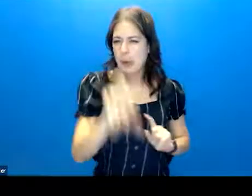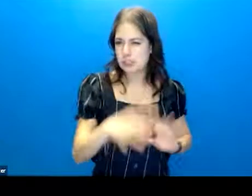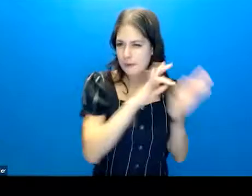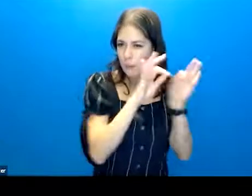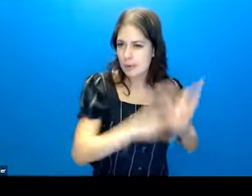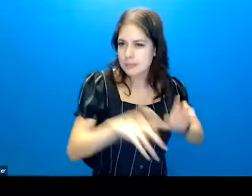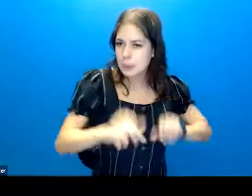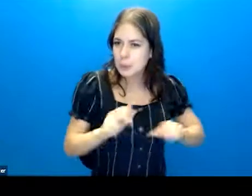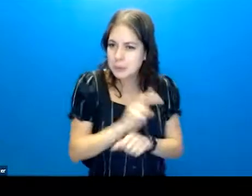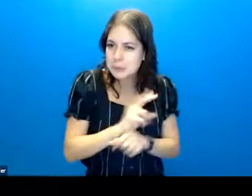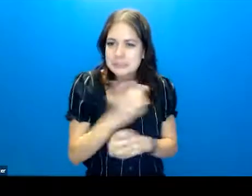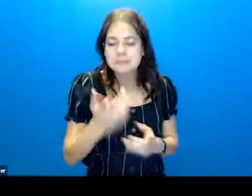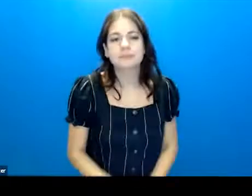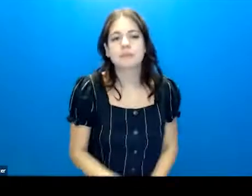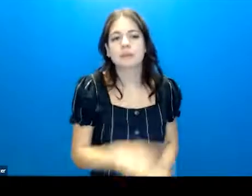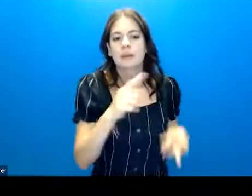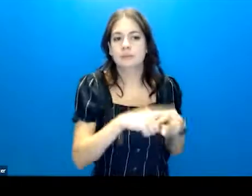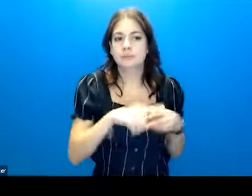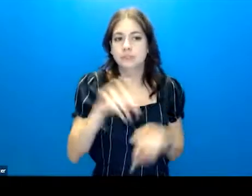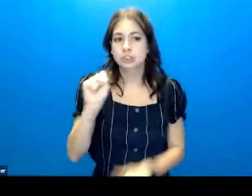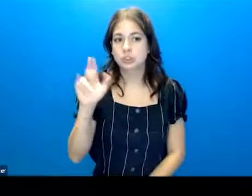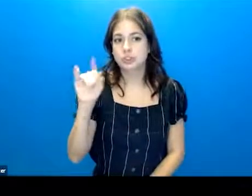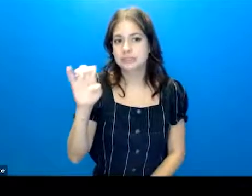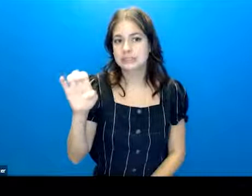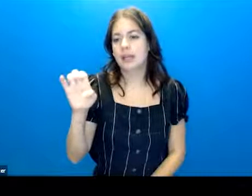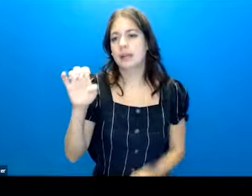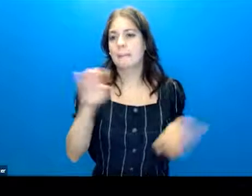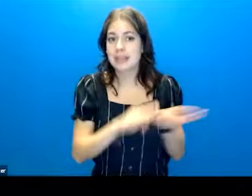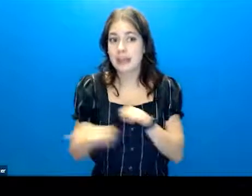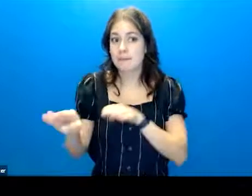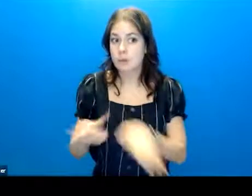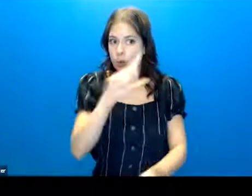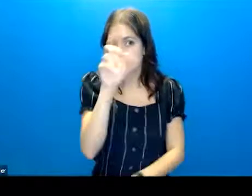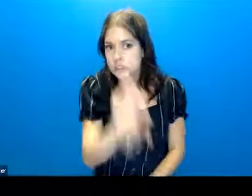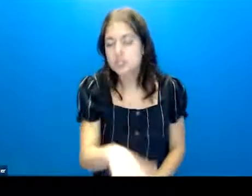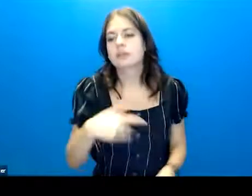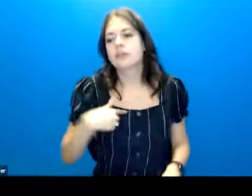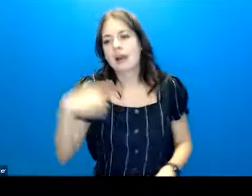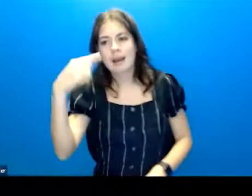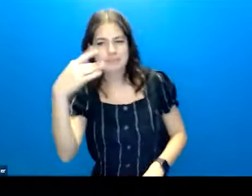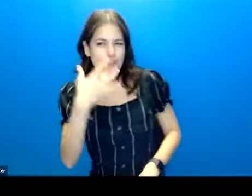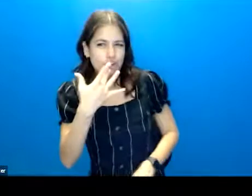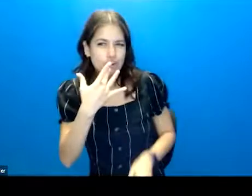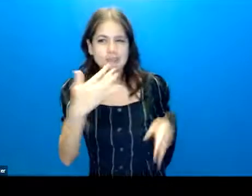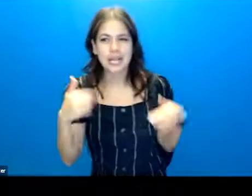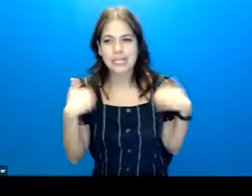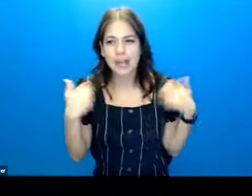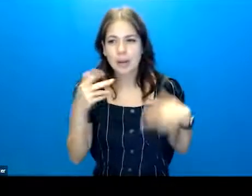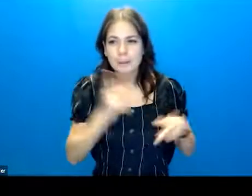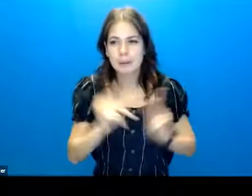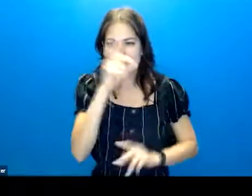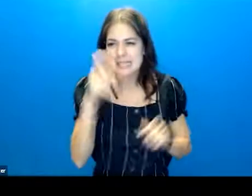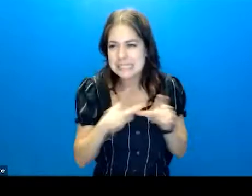can consider using. This is the suicide behavior questionnaire. I like to pick things that are for younger people because the